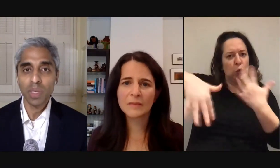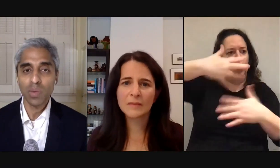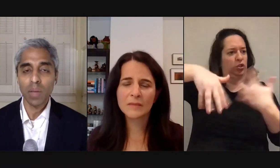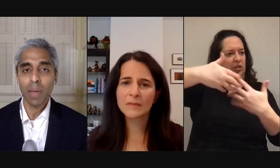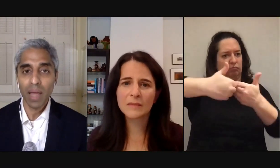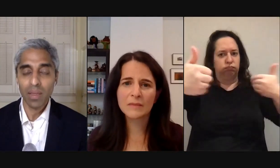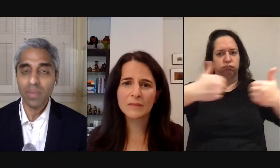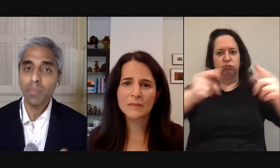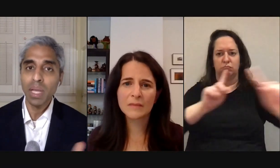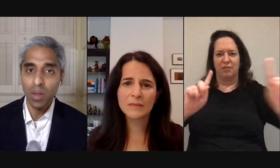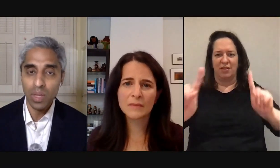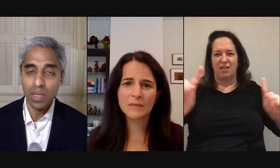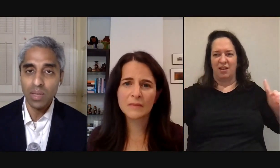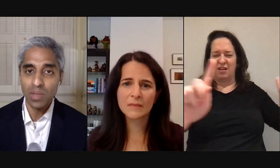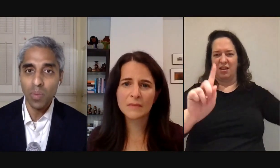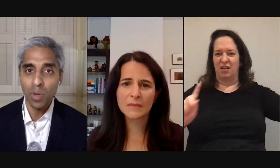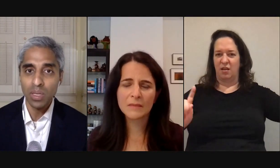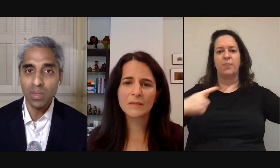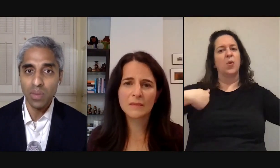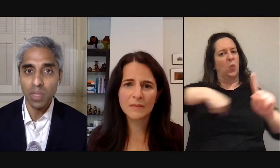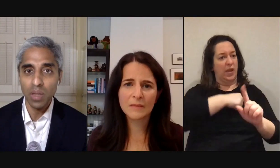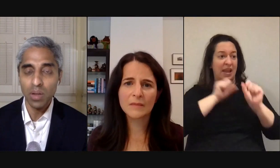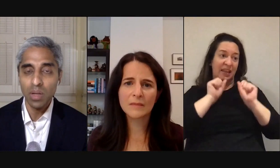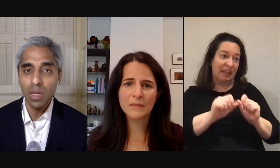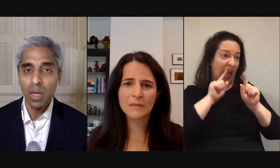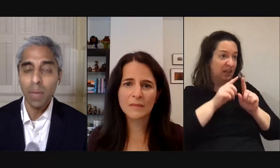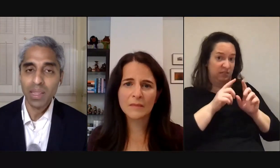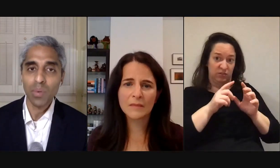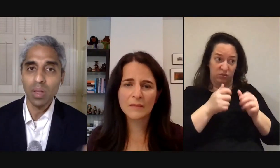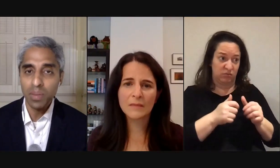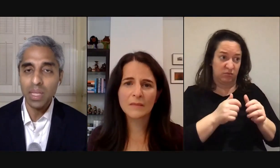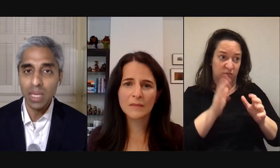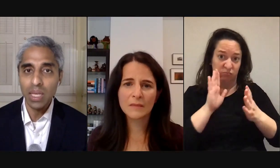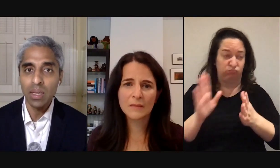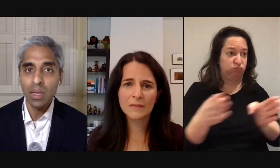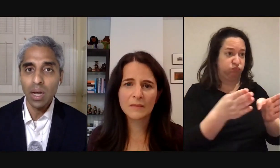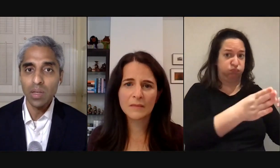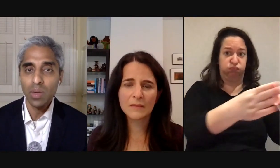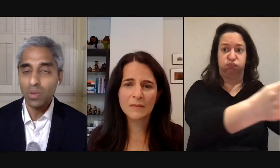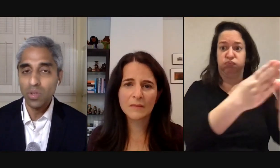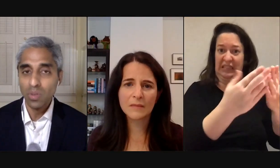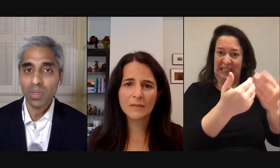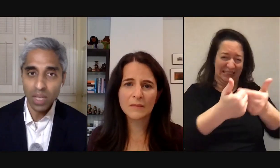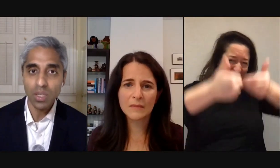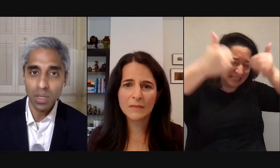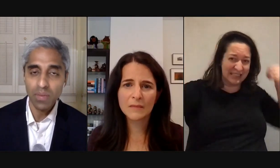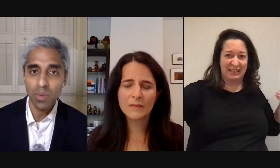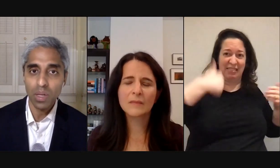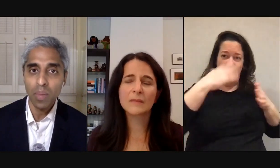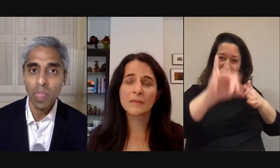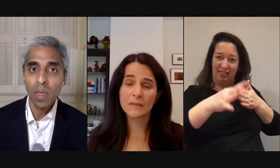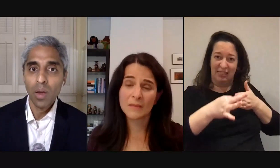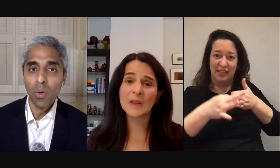choose between a path of deepening loneliness as we're more distance from each other a path that will ultimately lead to a social recession